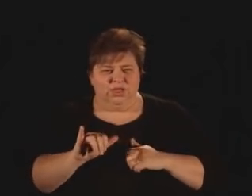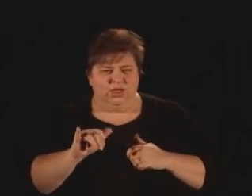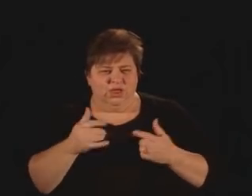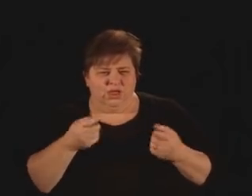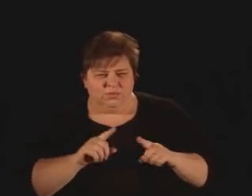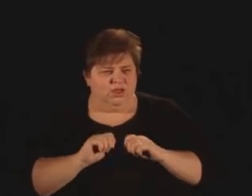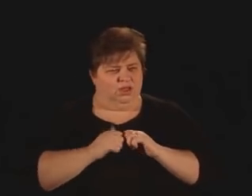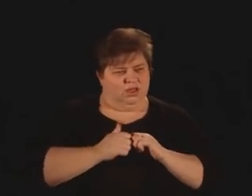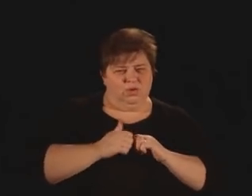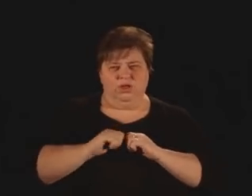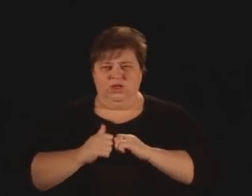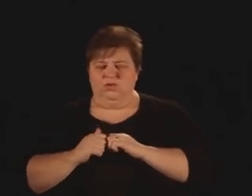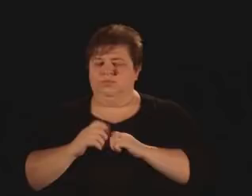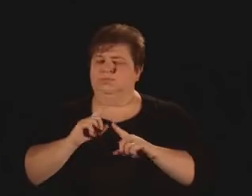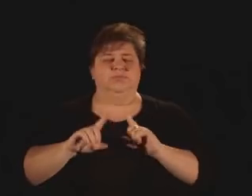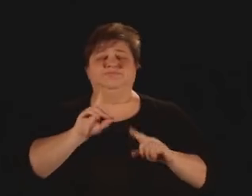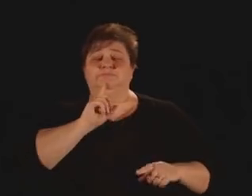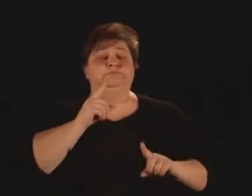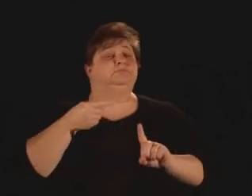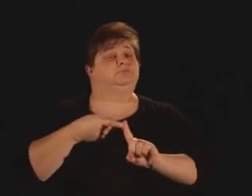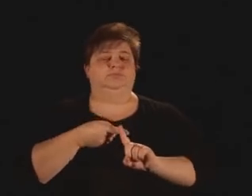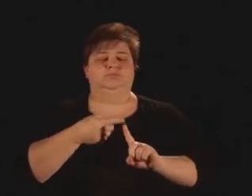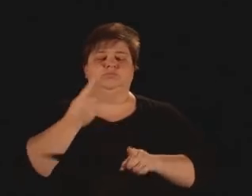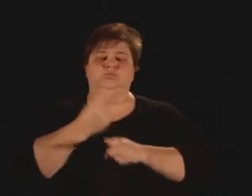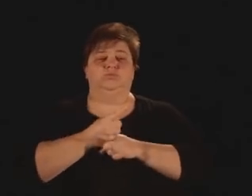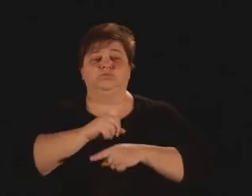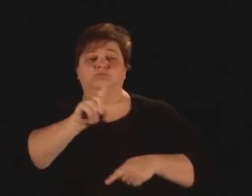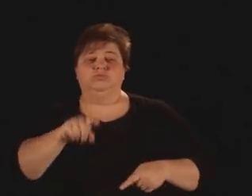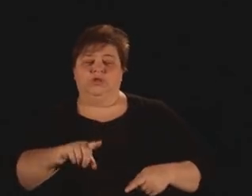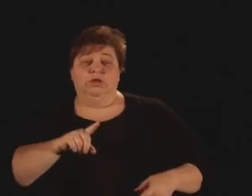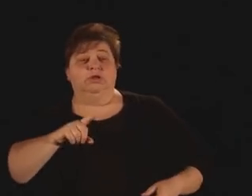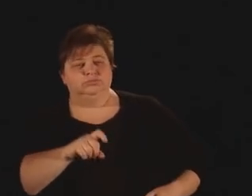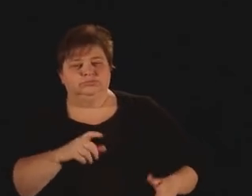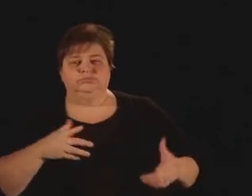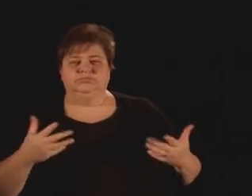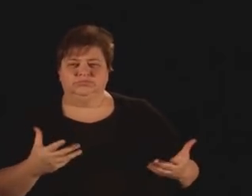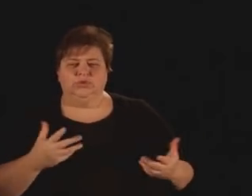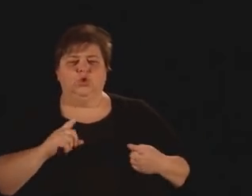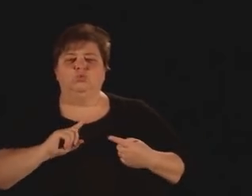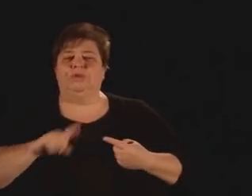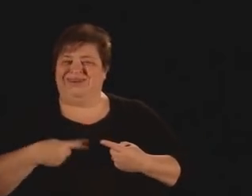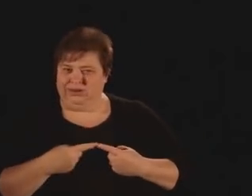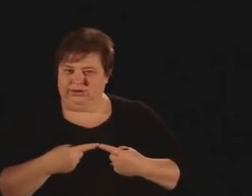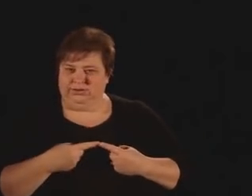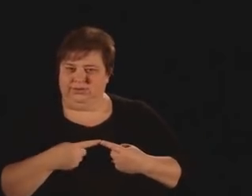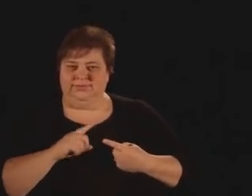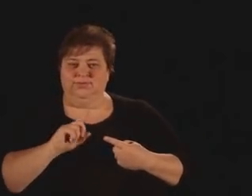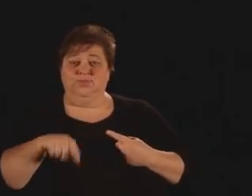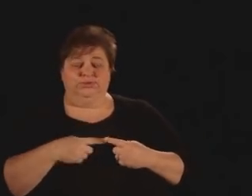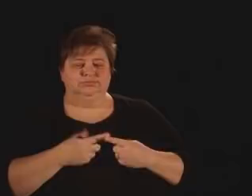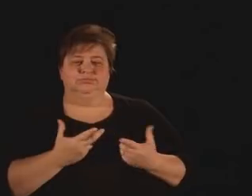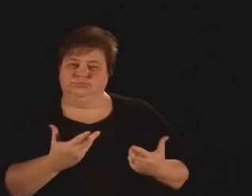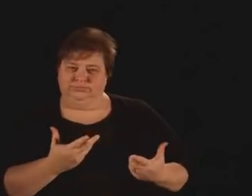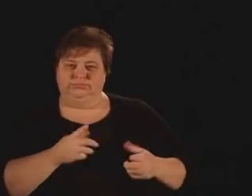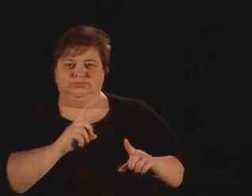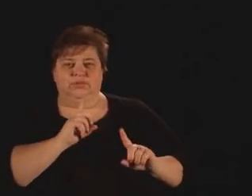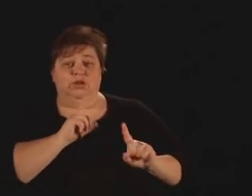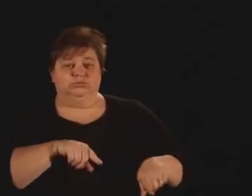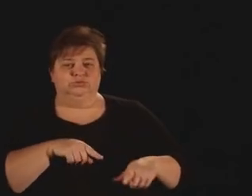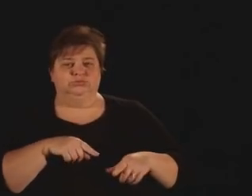discovered that the better question might be when. And the answer to when is often during a moment of surprise.